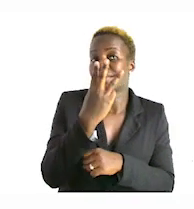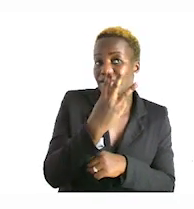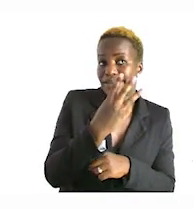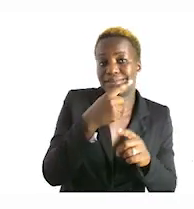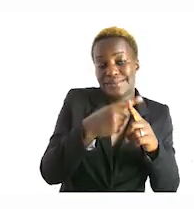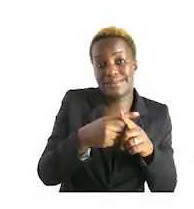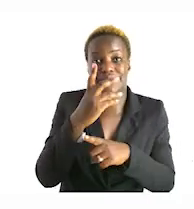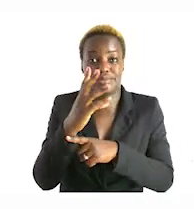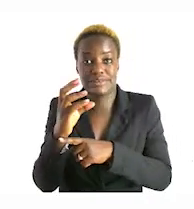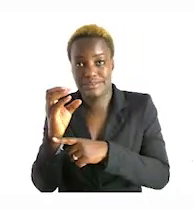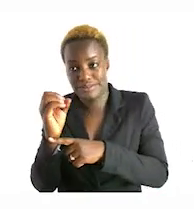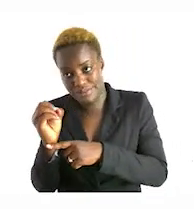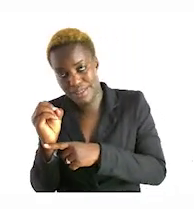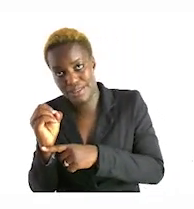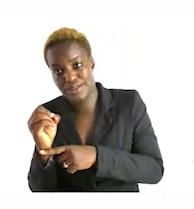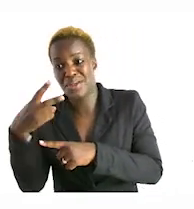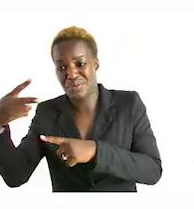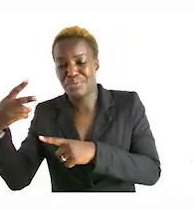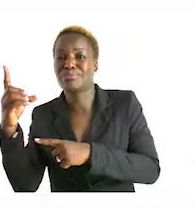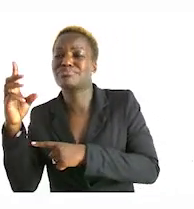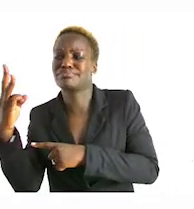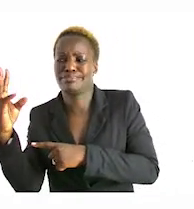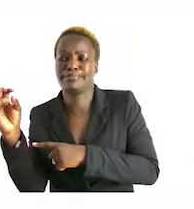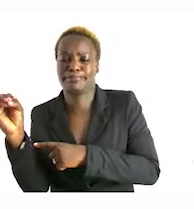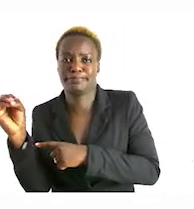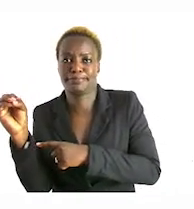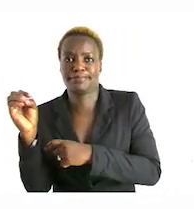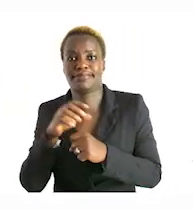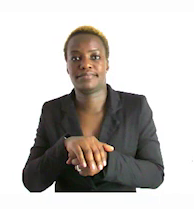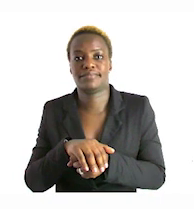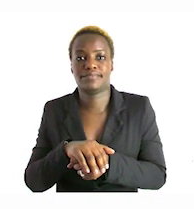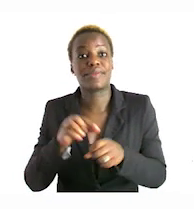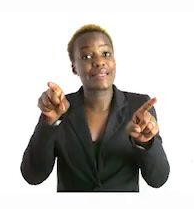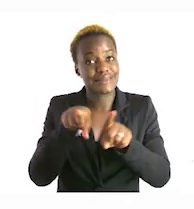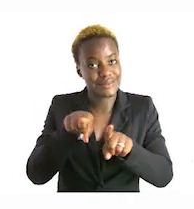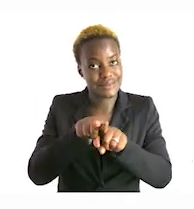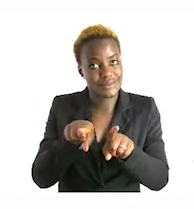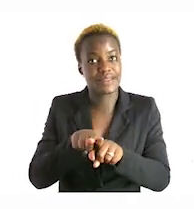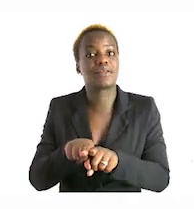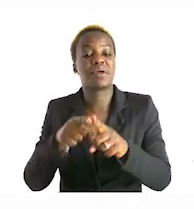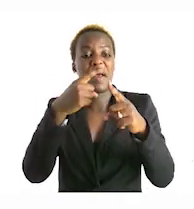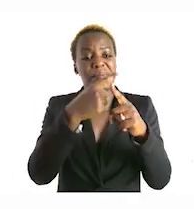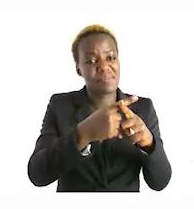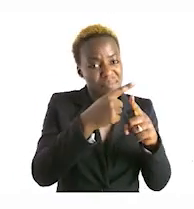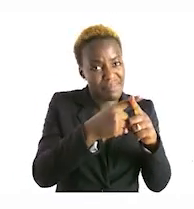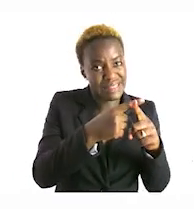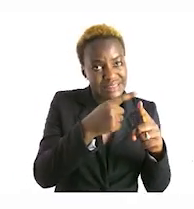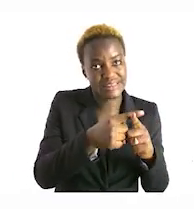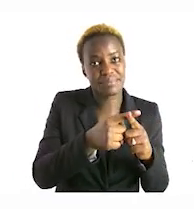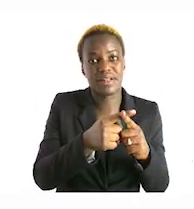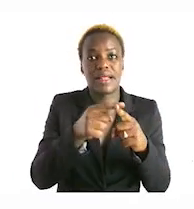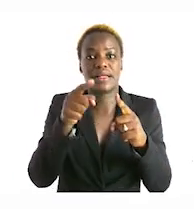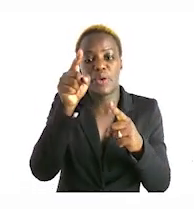the total of a 30 so that is what i would like for you to do you multiply the numbers on the